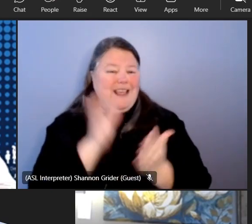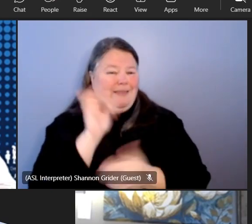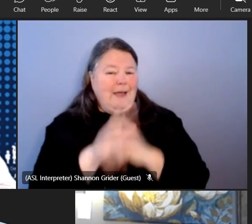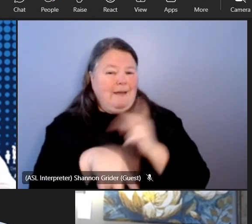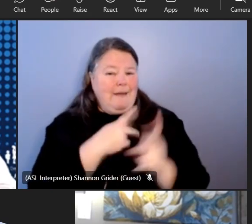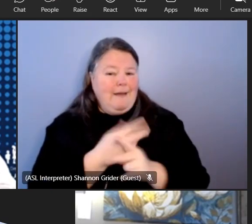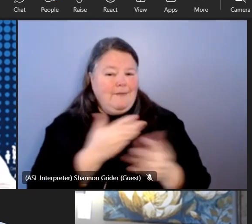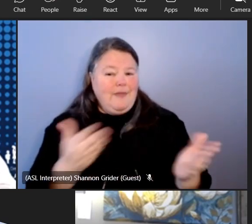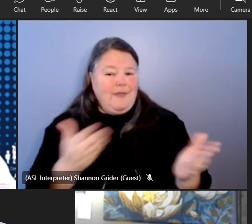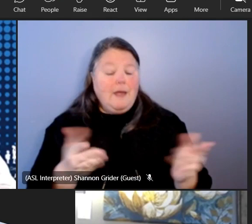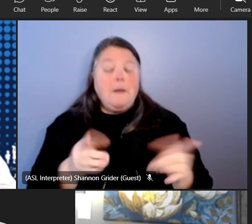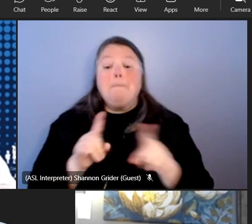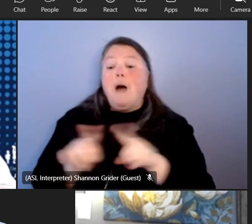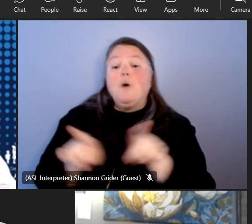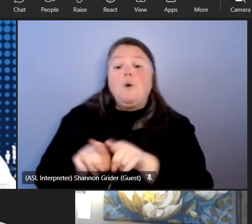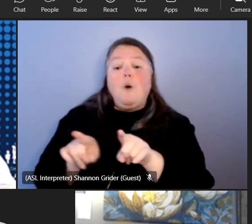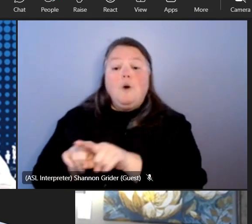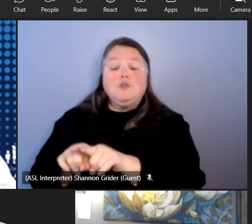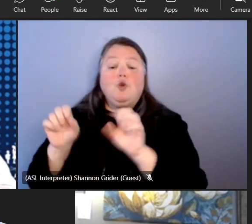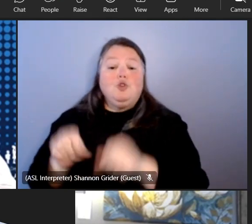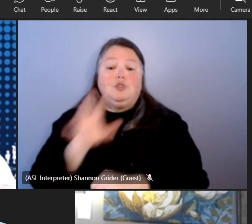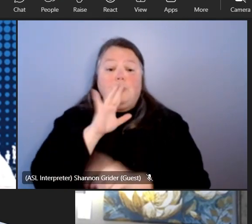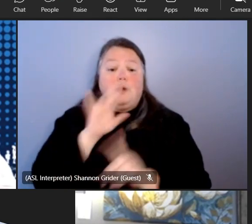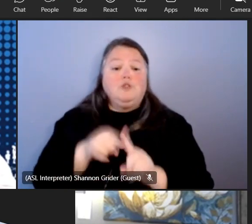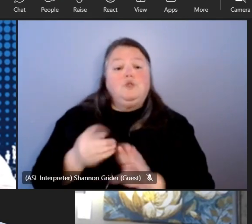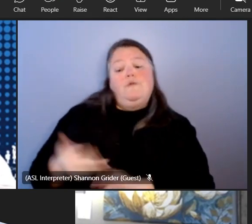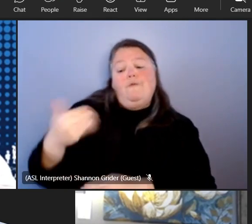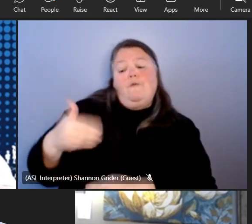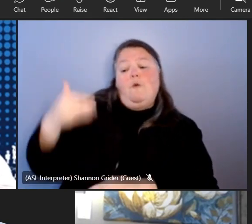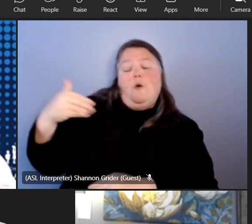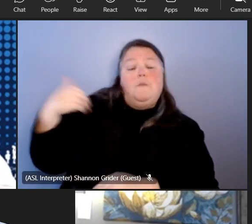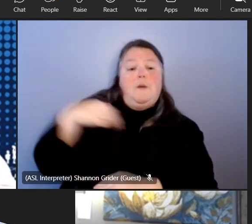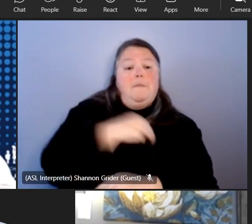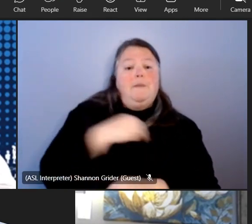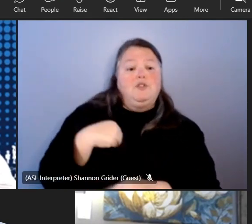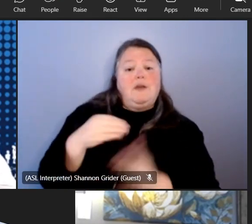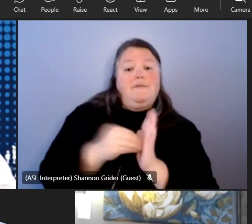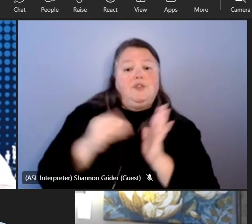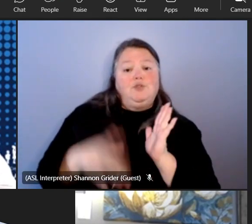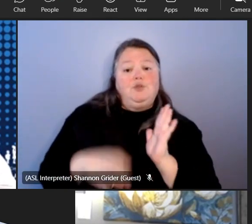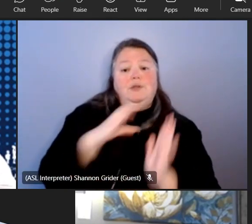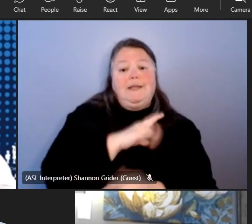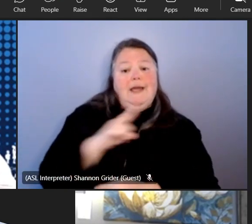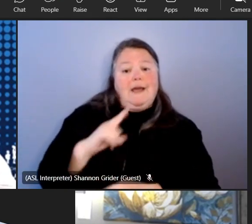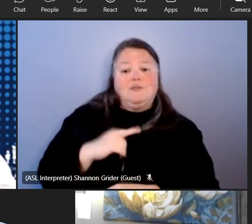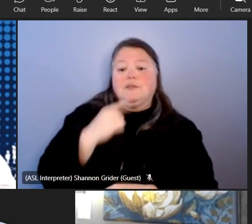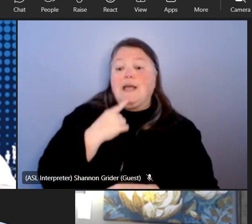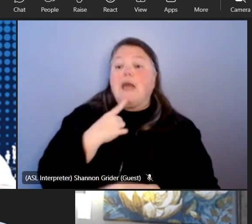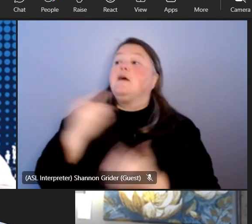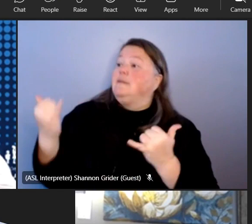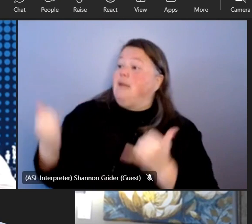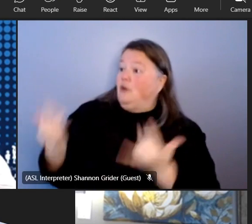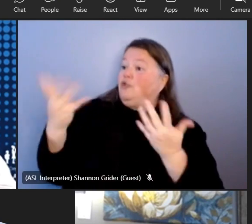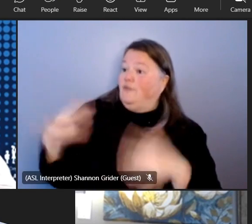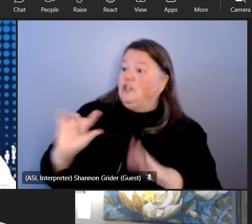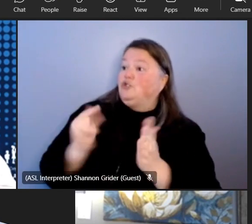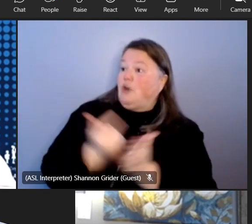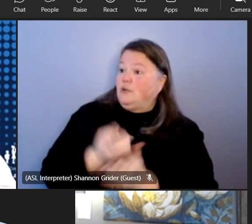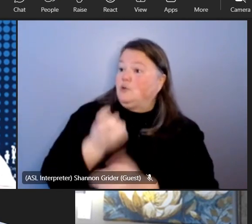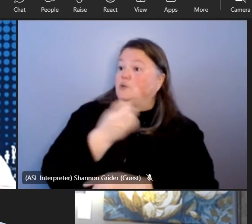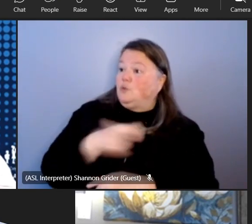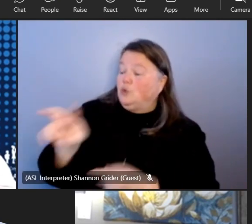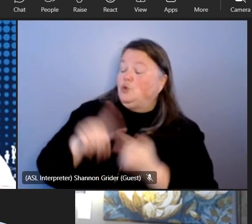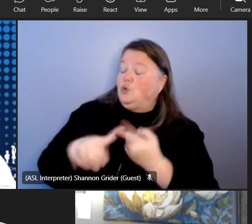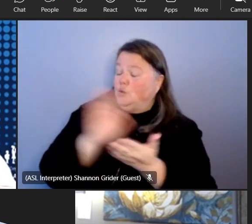things and then you could even talk to former members of the student advisory council and sort of have them weigh in from the other side now that they've transitioned to